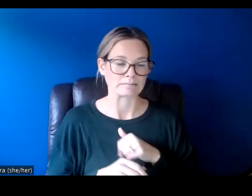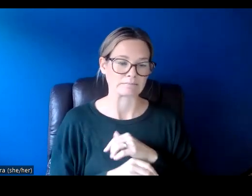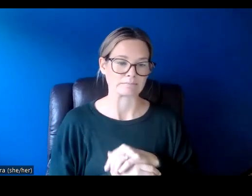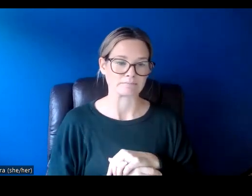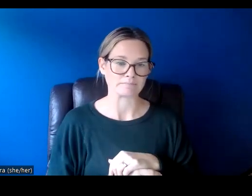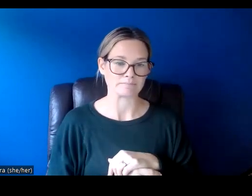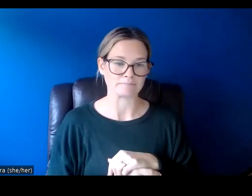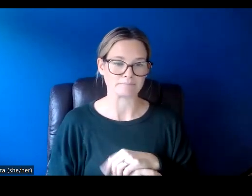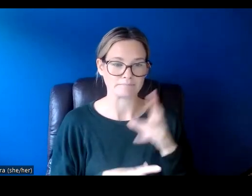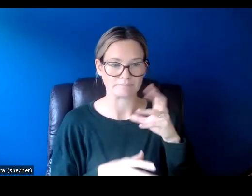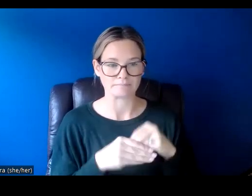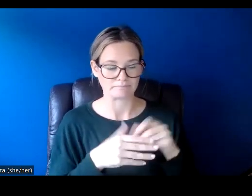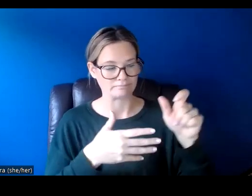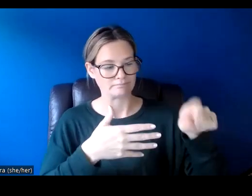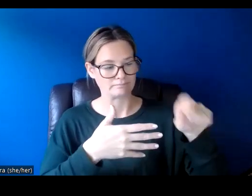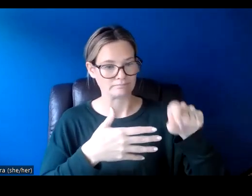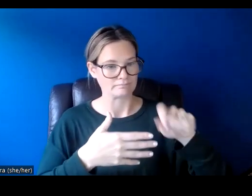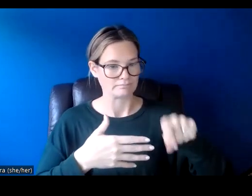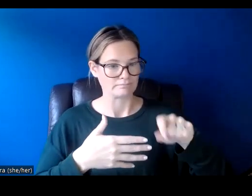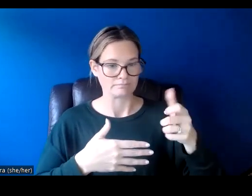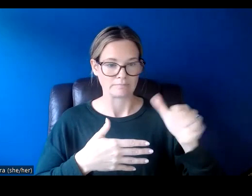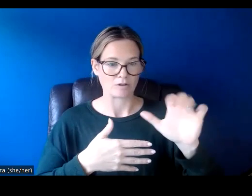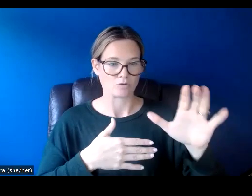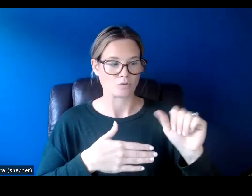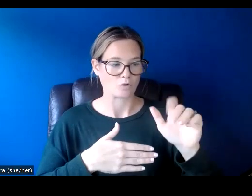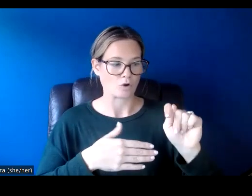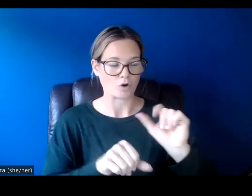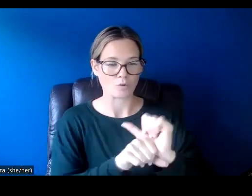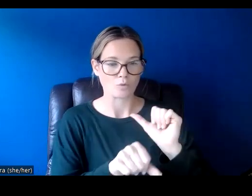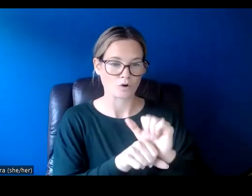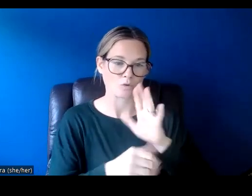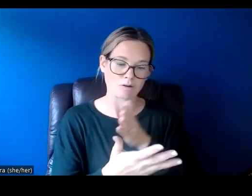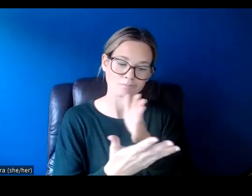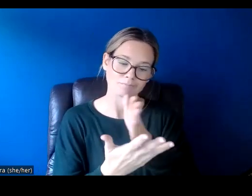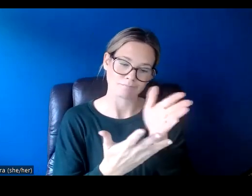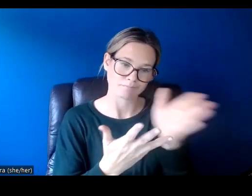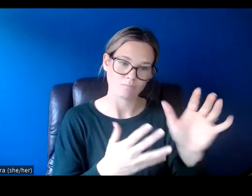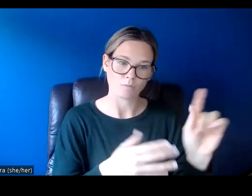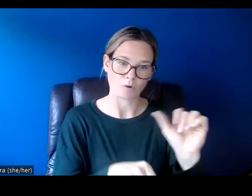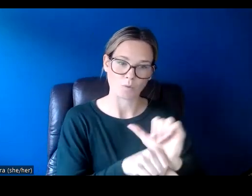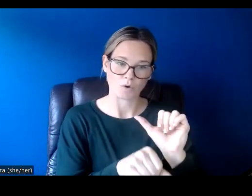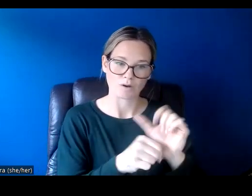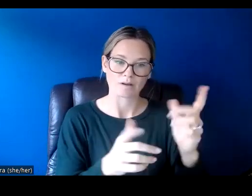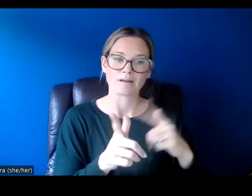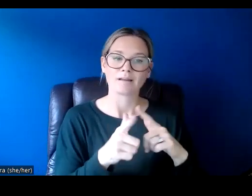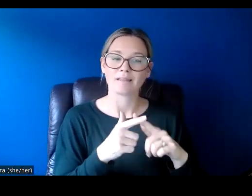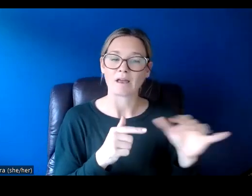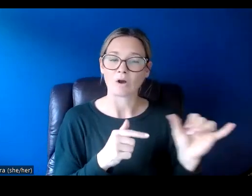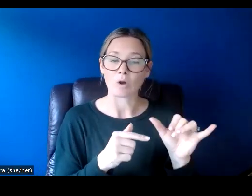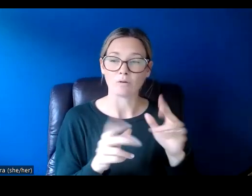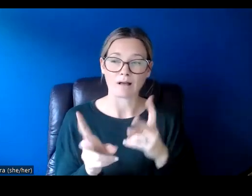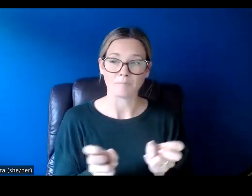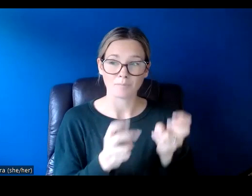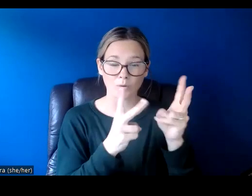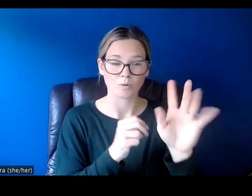include any type of artwork or disciplines that you work in. And then you can also upload